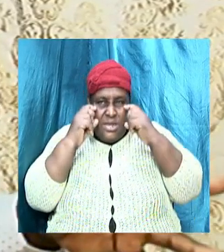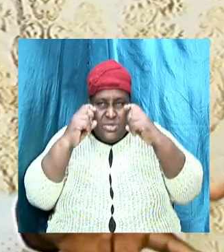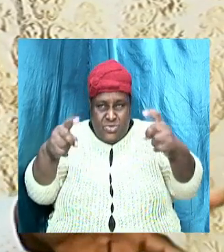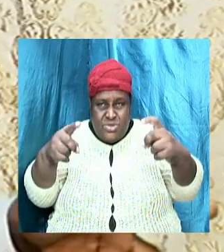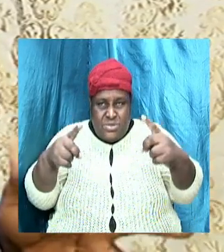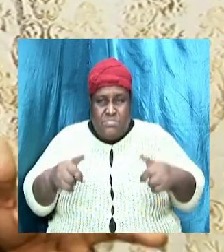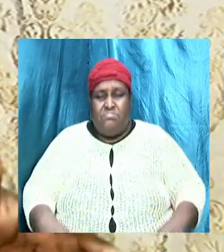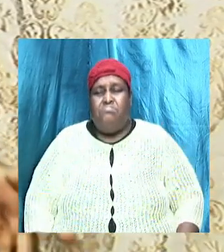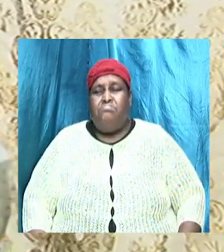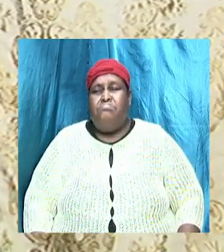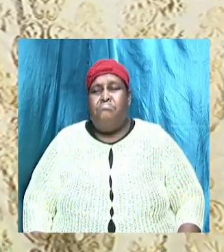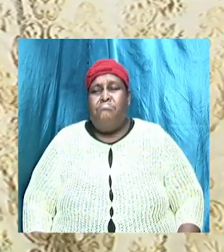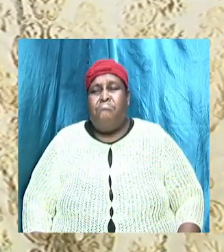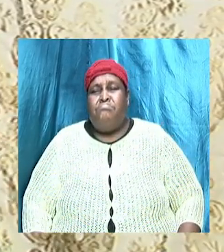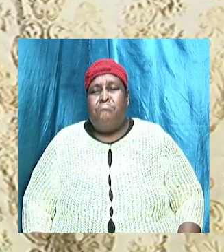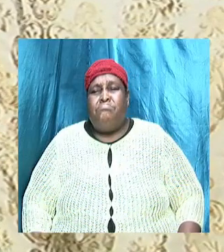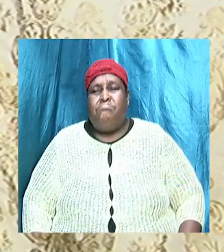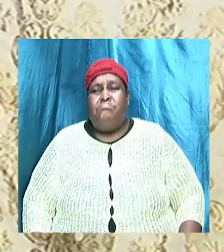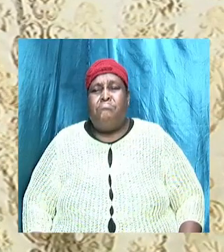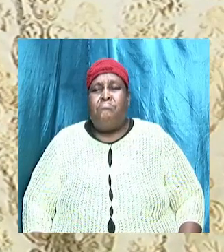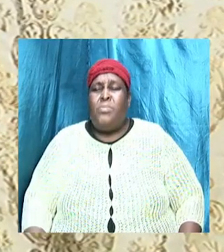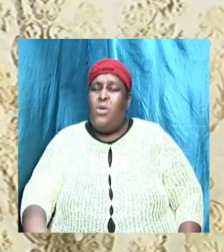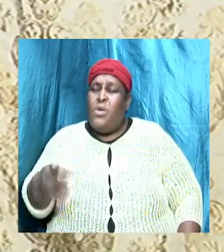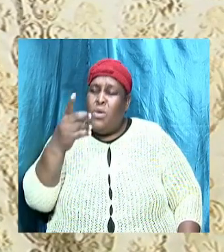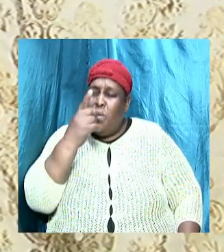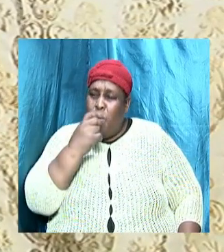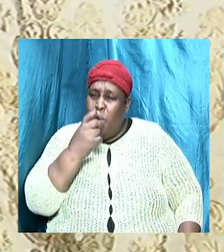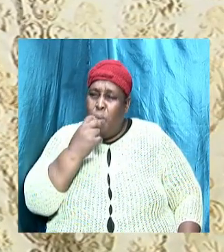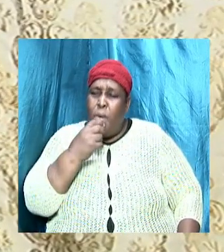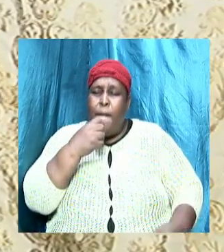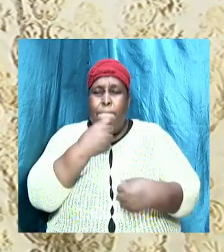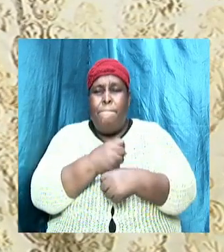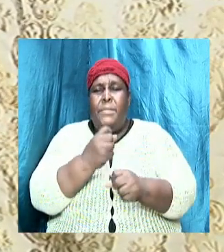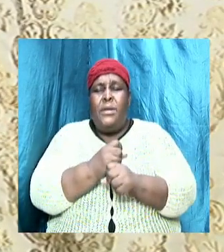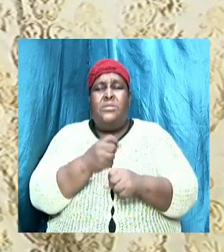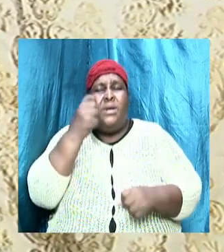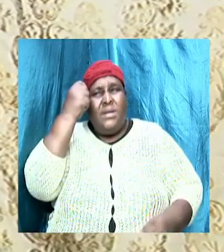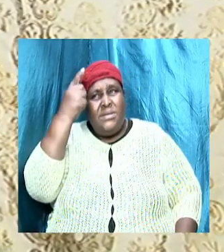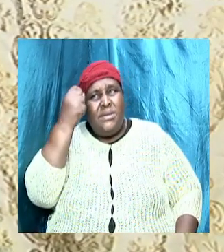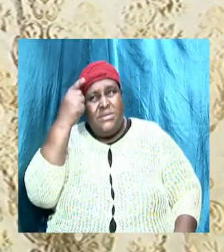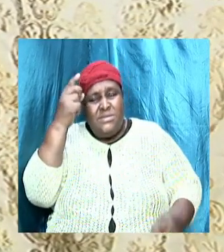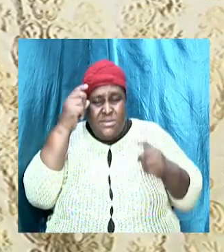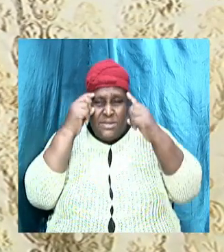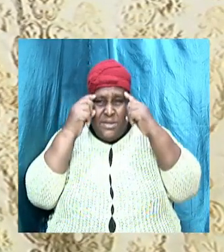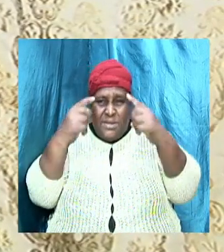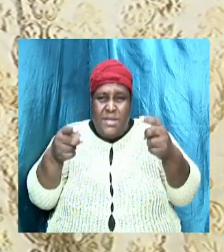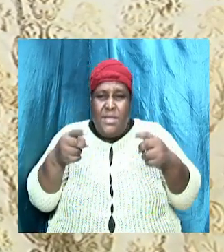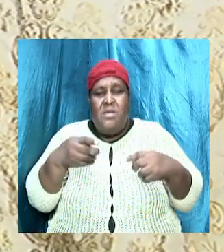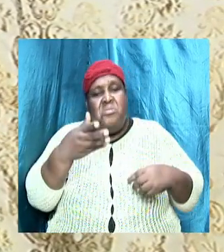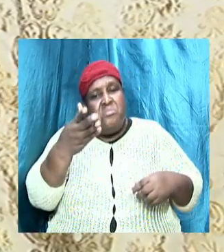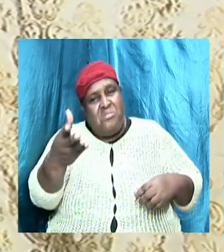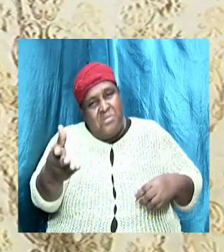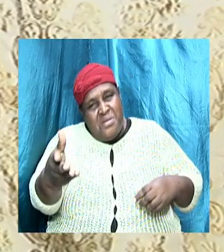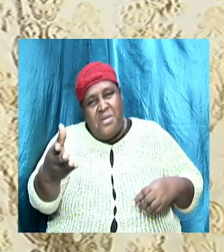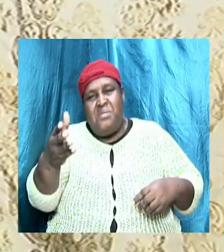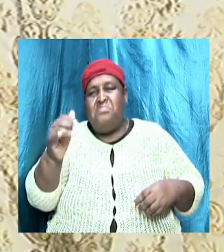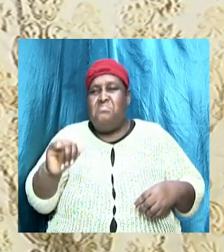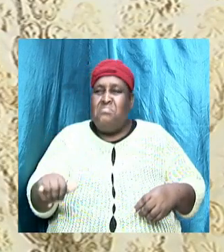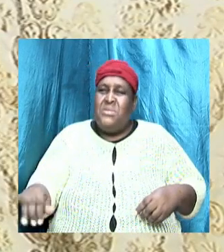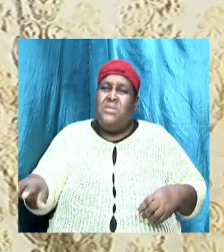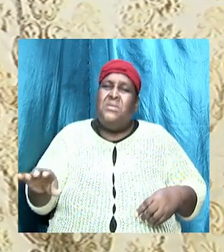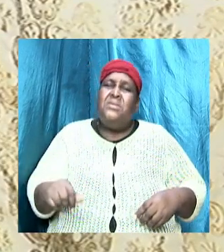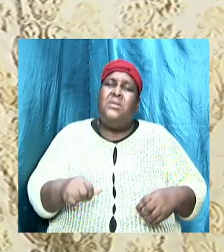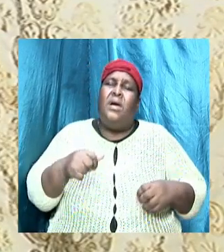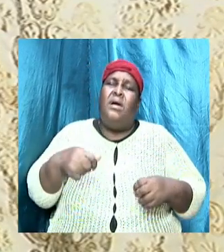I'm going mention that. He said, whom will he make to understand doctrine? Them that are weaned from the